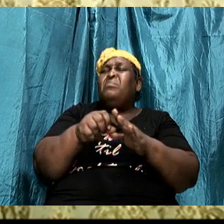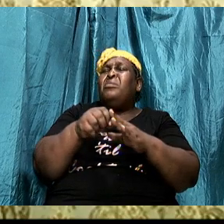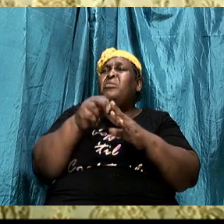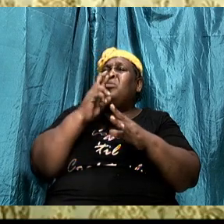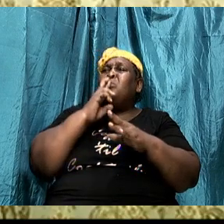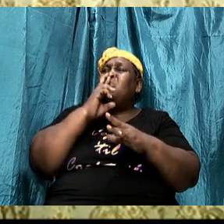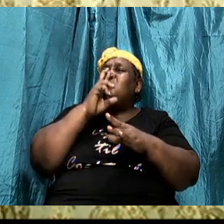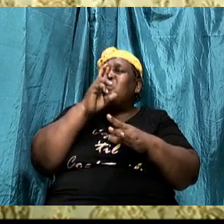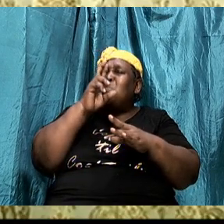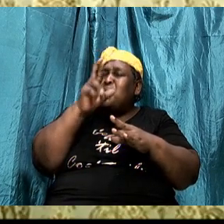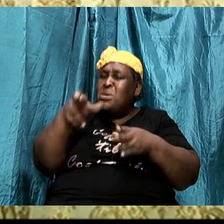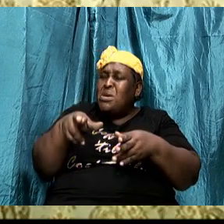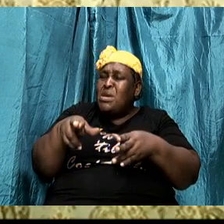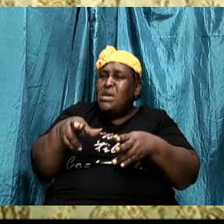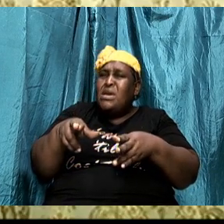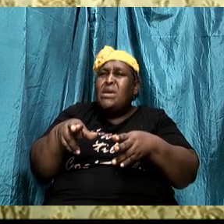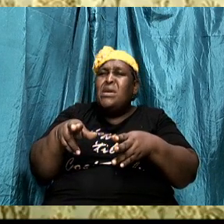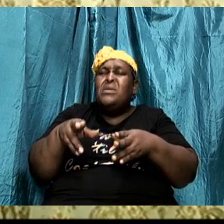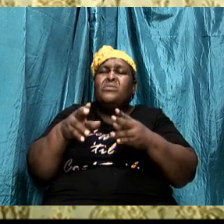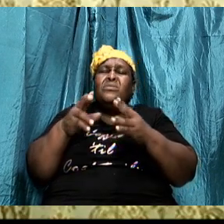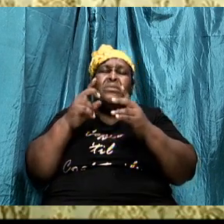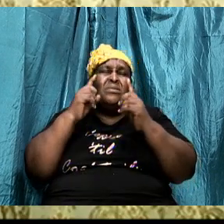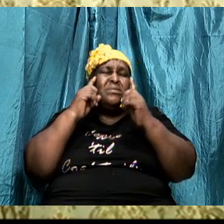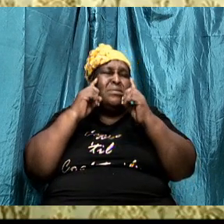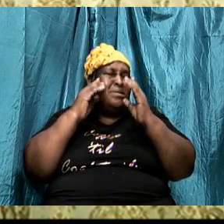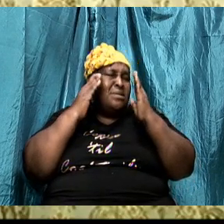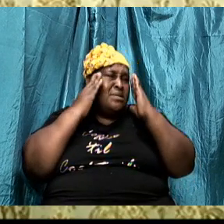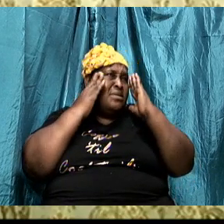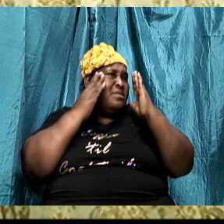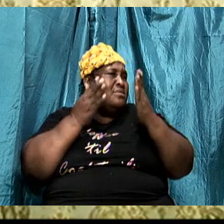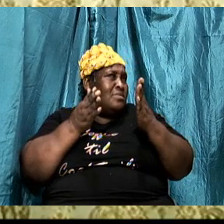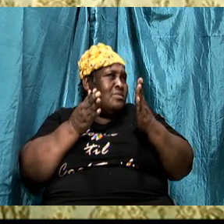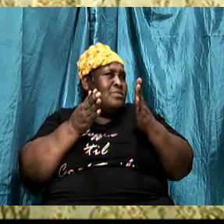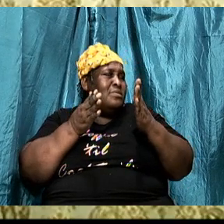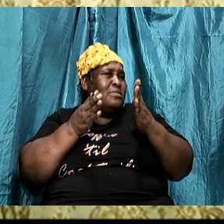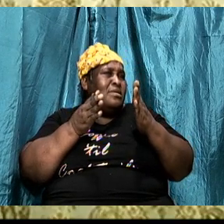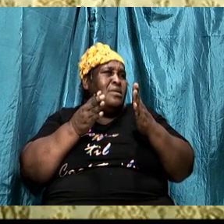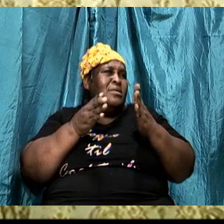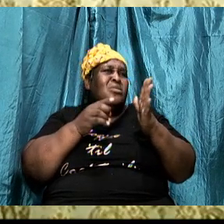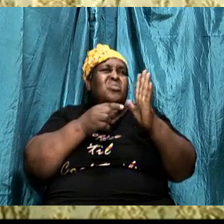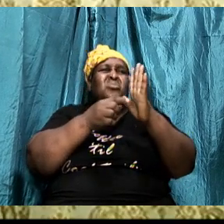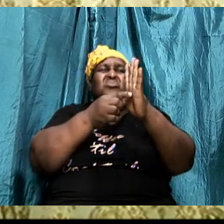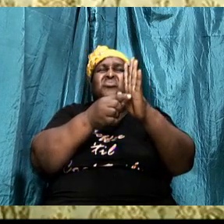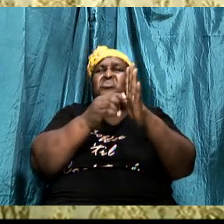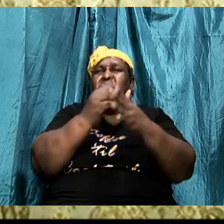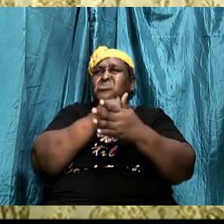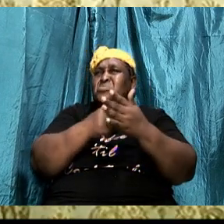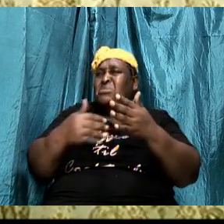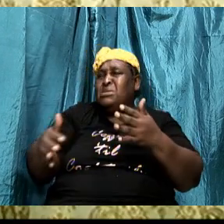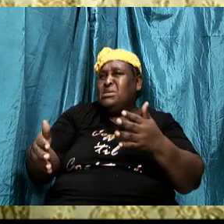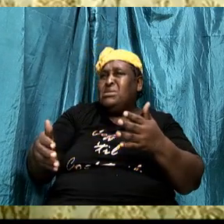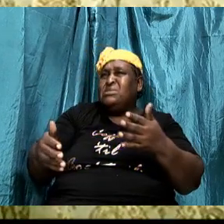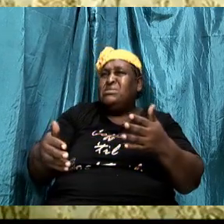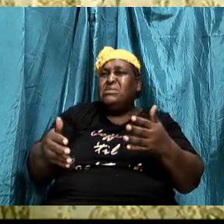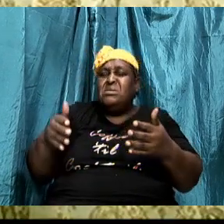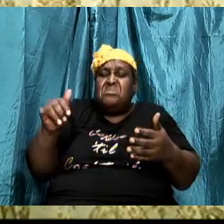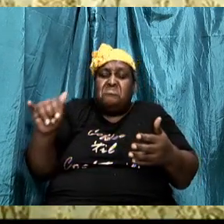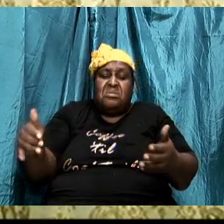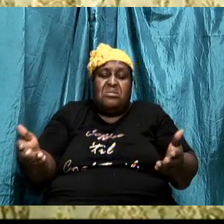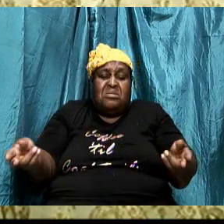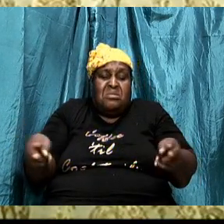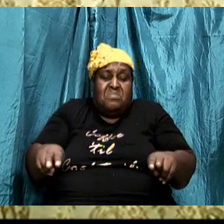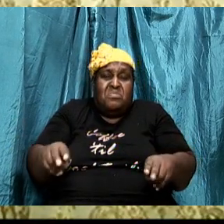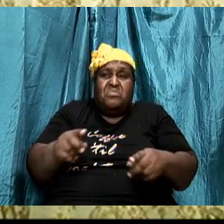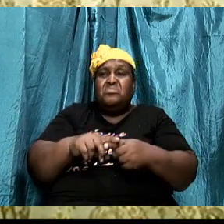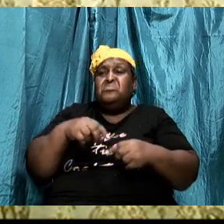know, so, so pointing out some things that happen, you know, to us are some things that the devil